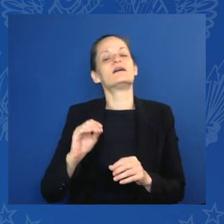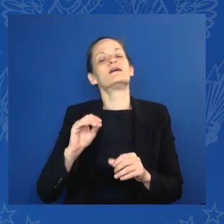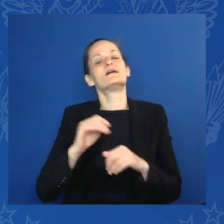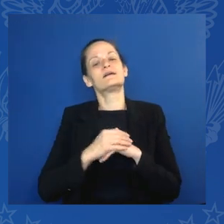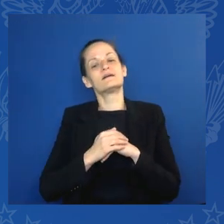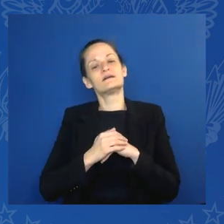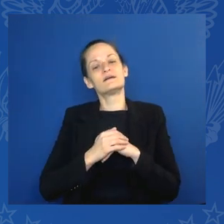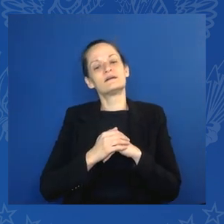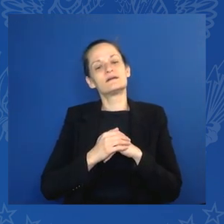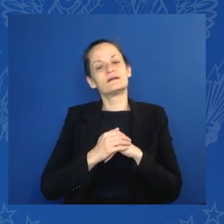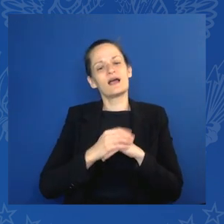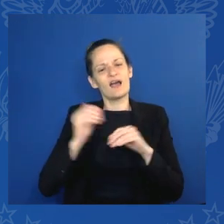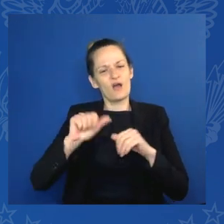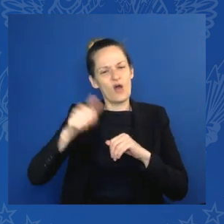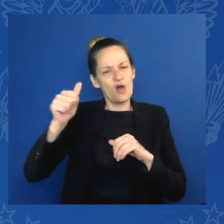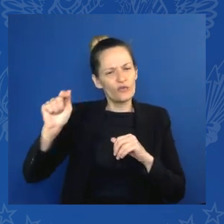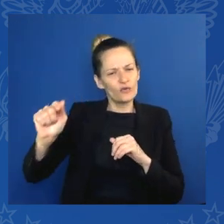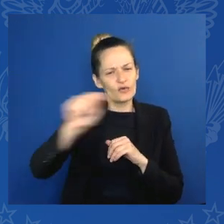examples.